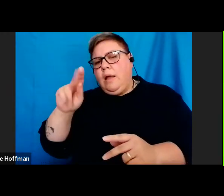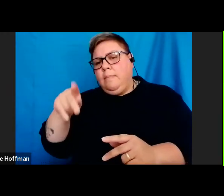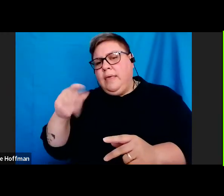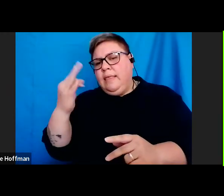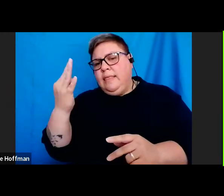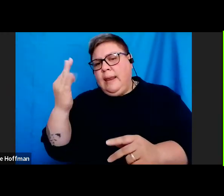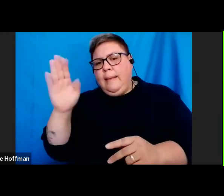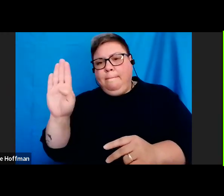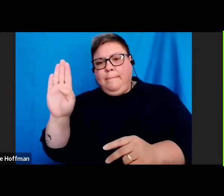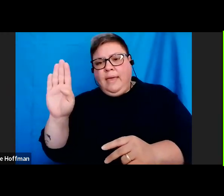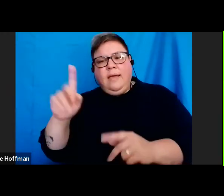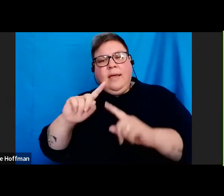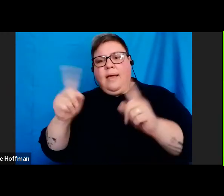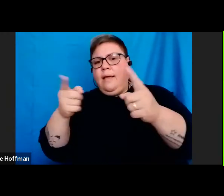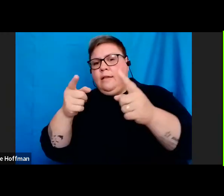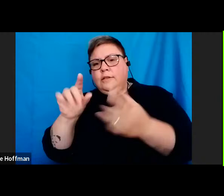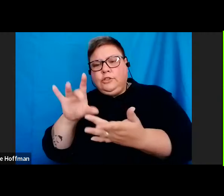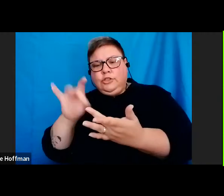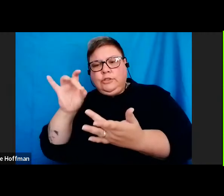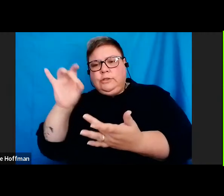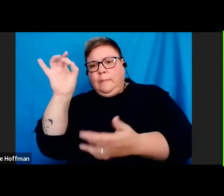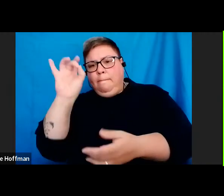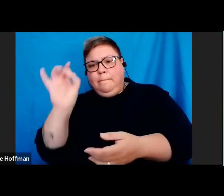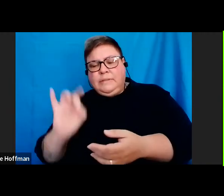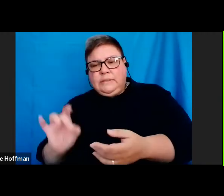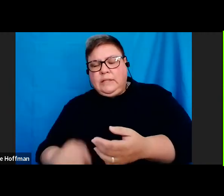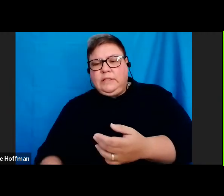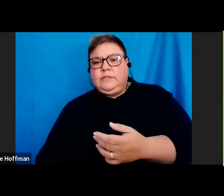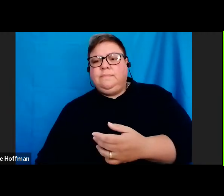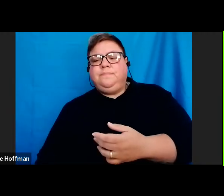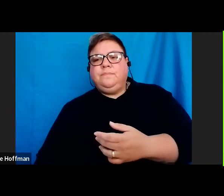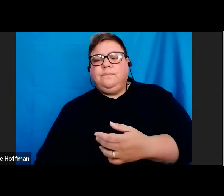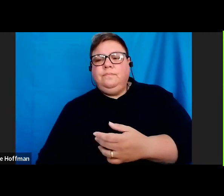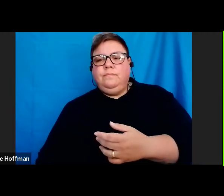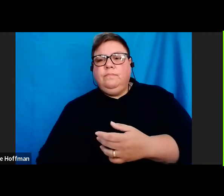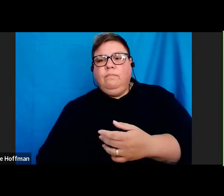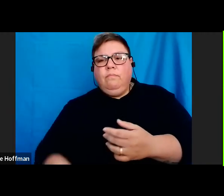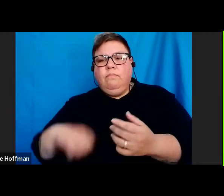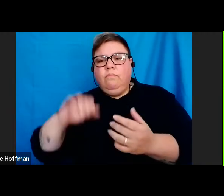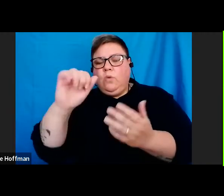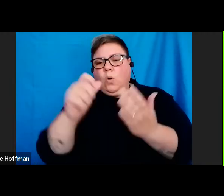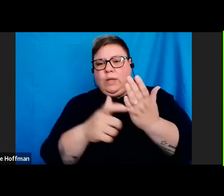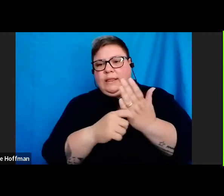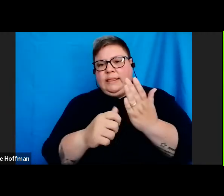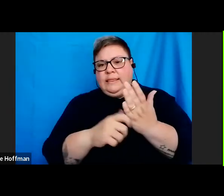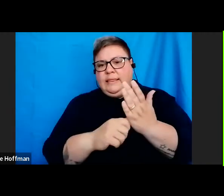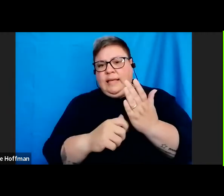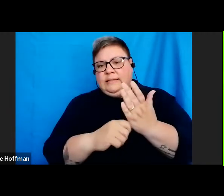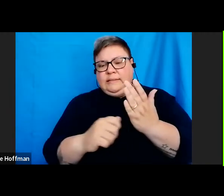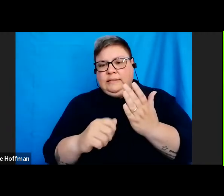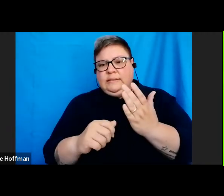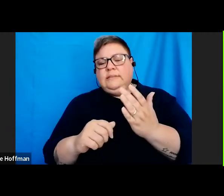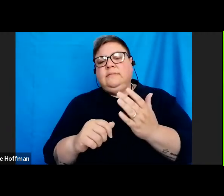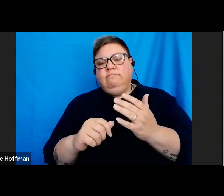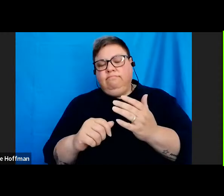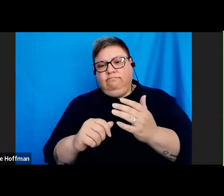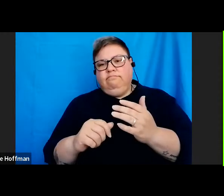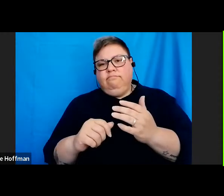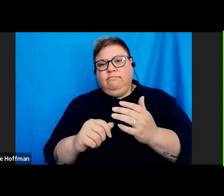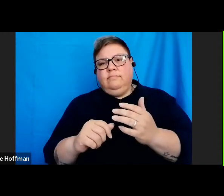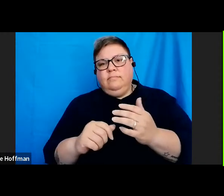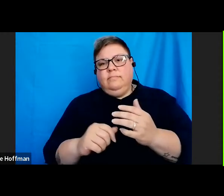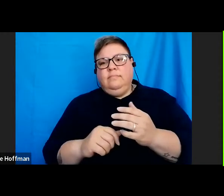can no longer select the percentage that they want to be taxed on, but the system will do so for them based on their projected